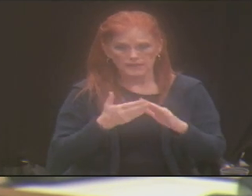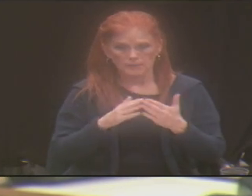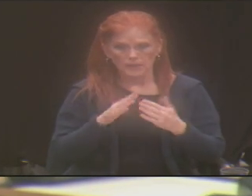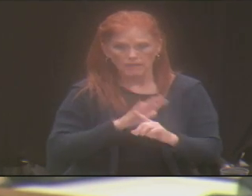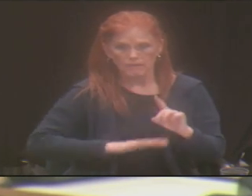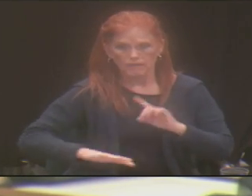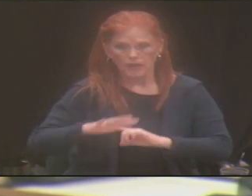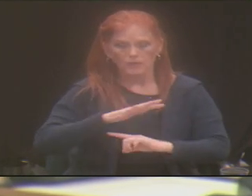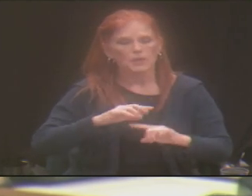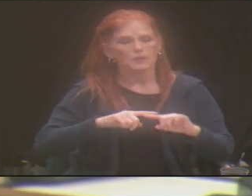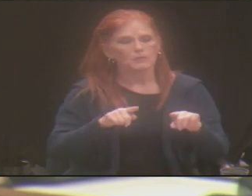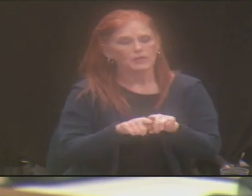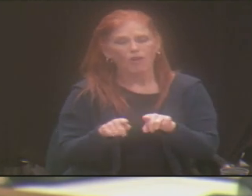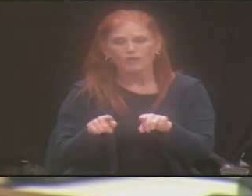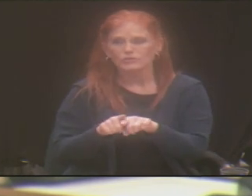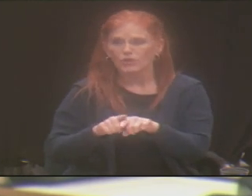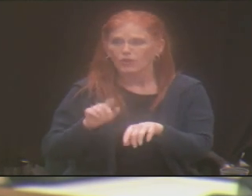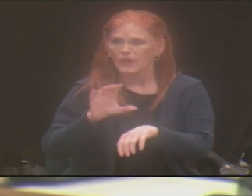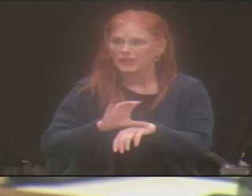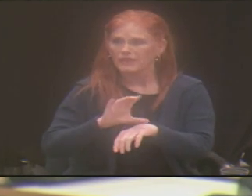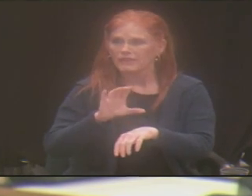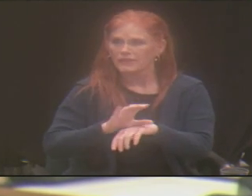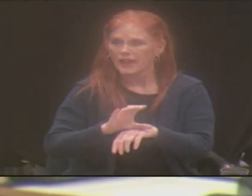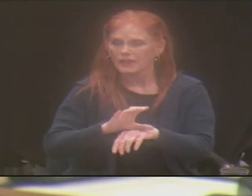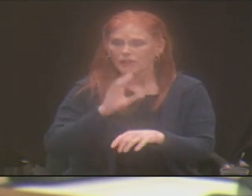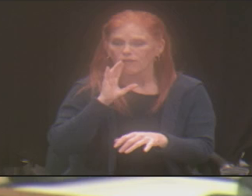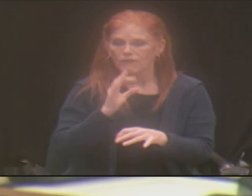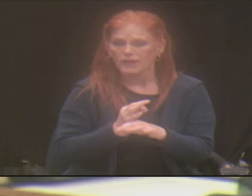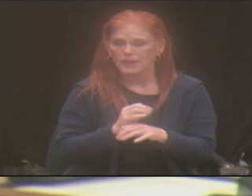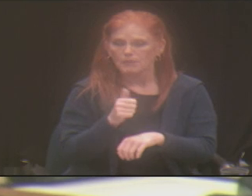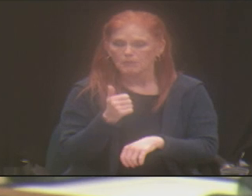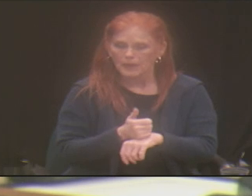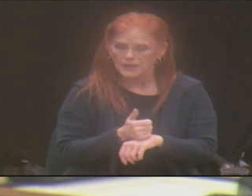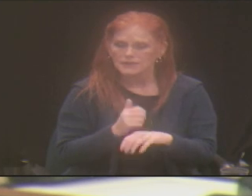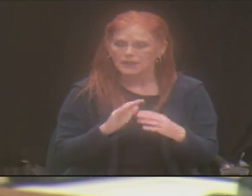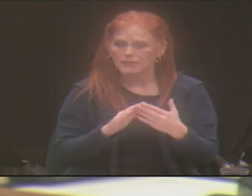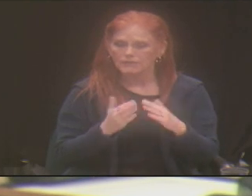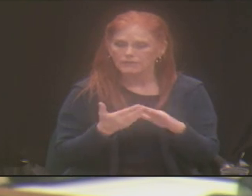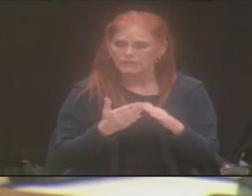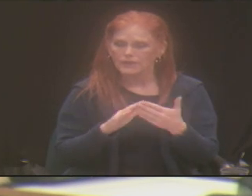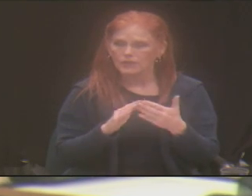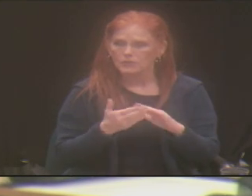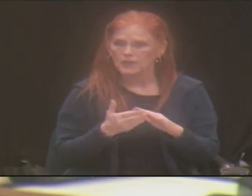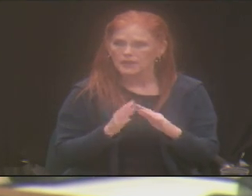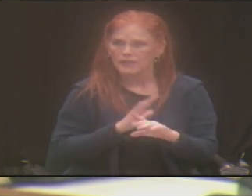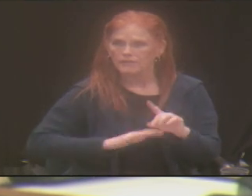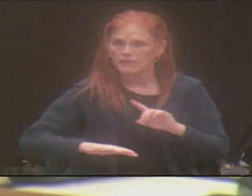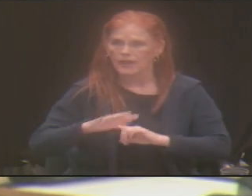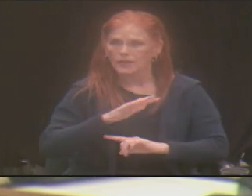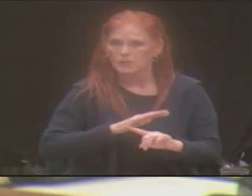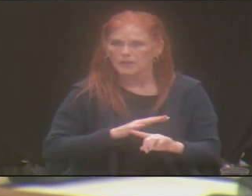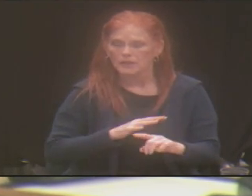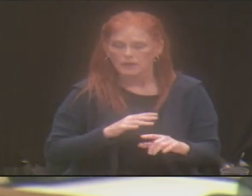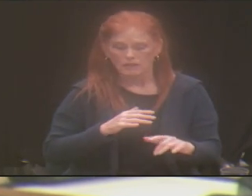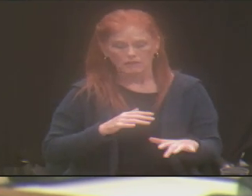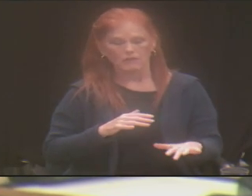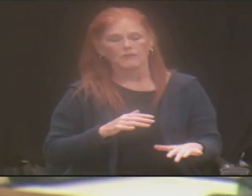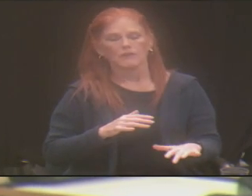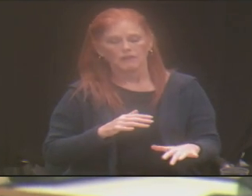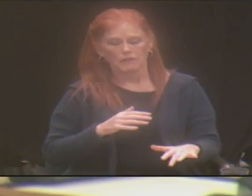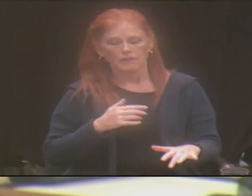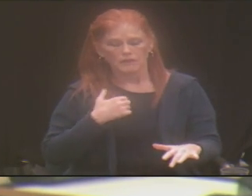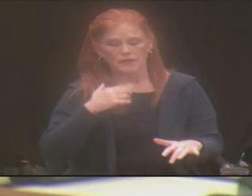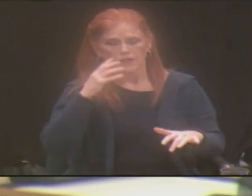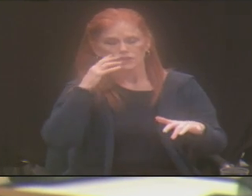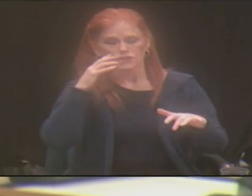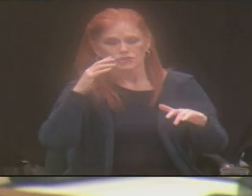also in the faith-based community environment. And that really greatly shocked me